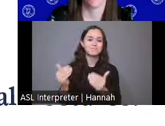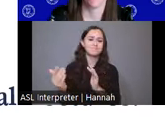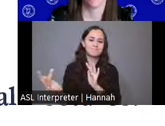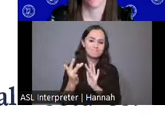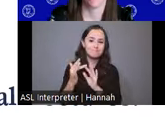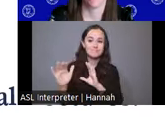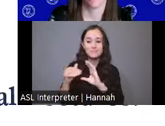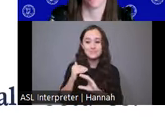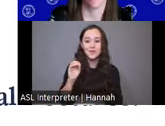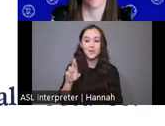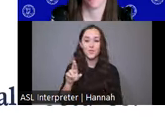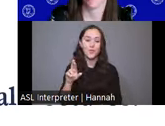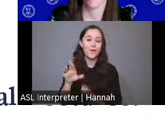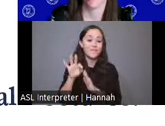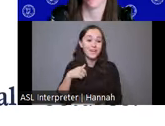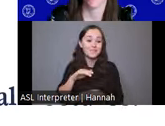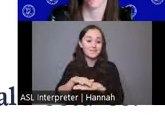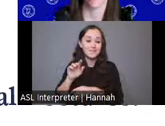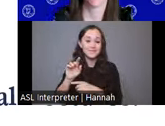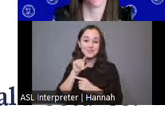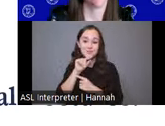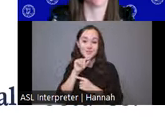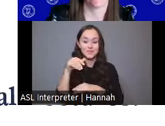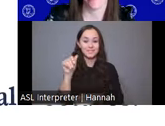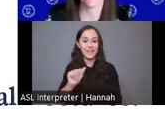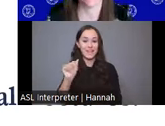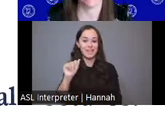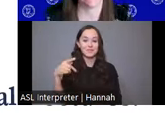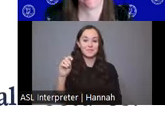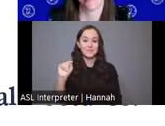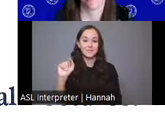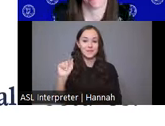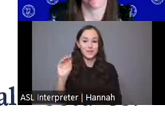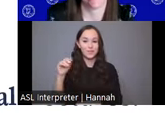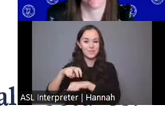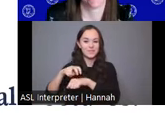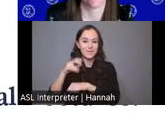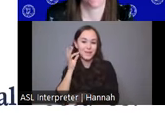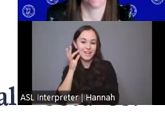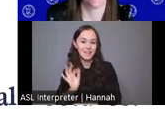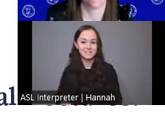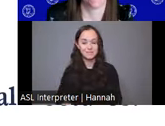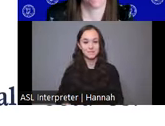or catch me on Twitter at Potato Kitty. Thanks, Sarah. Thank you.